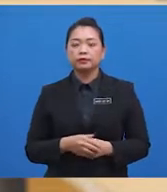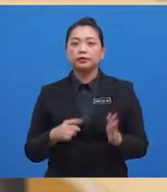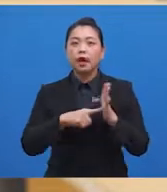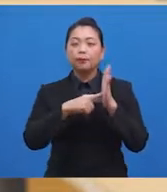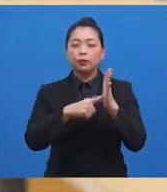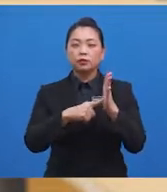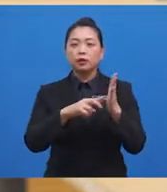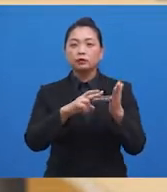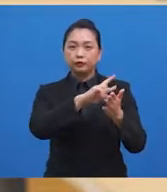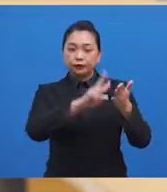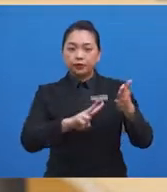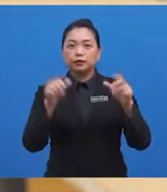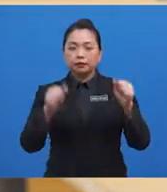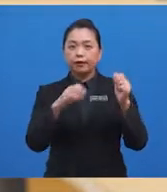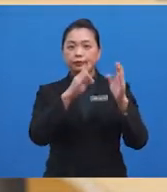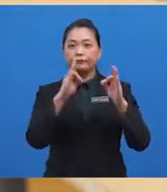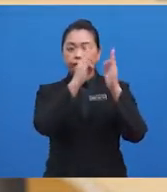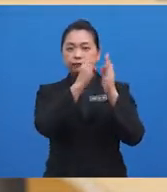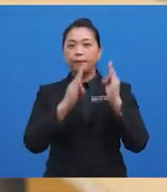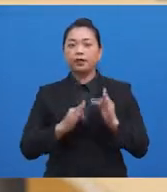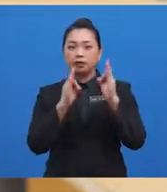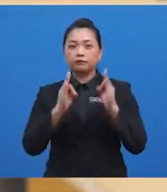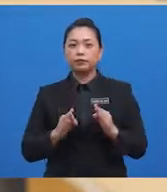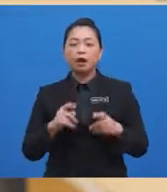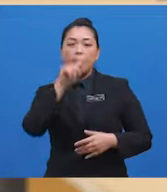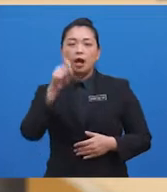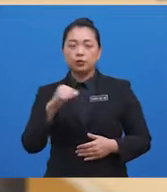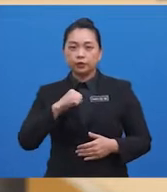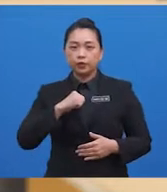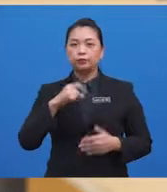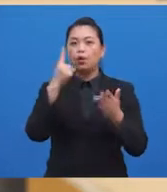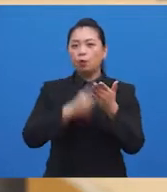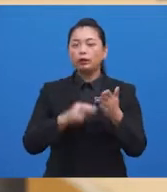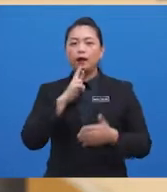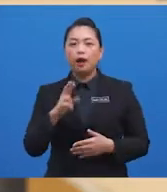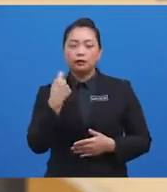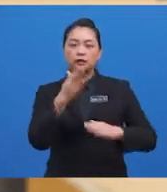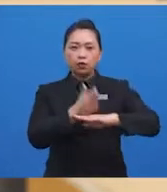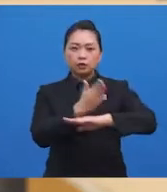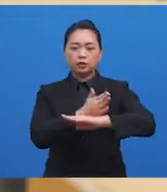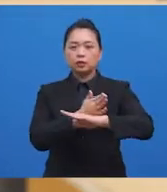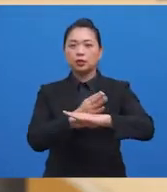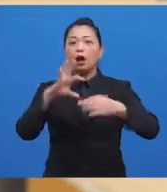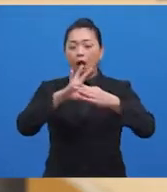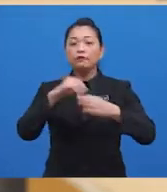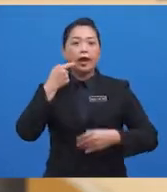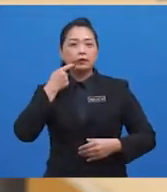a reader can formulate, could look like this. Ask yourself as you are reading, what are the consequences of addiction?